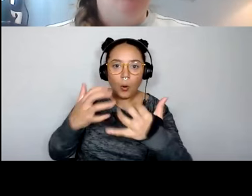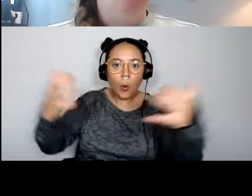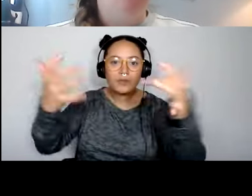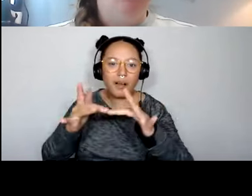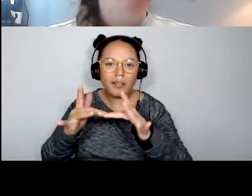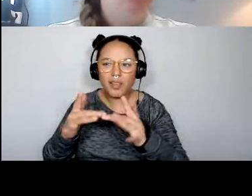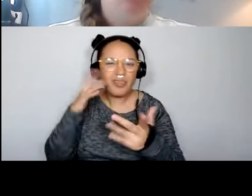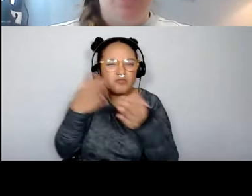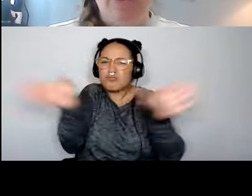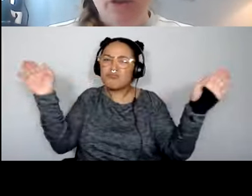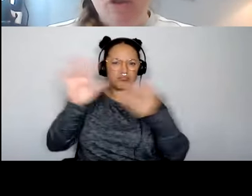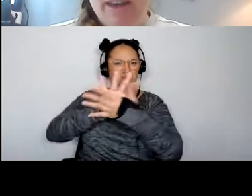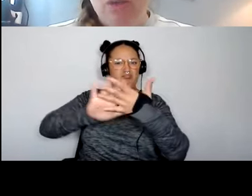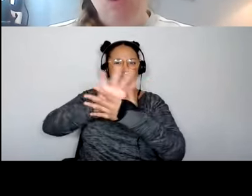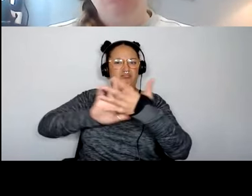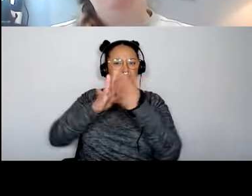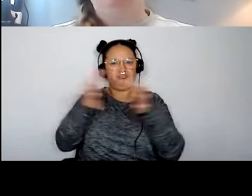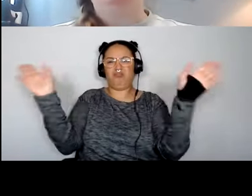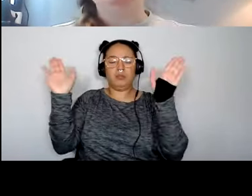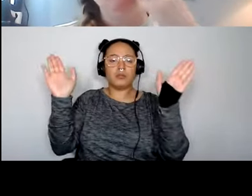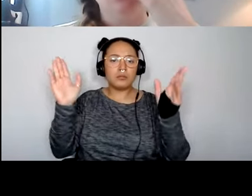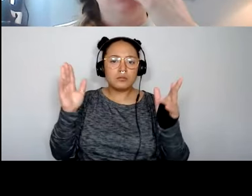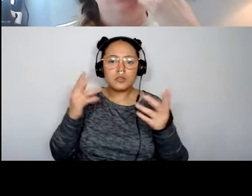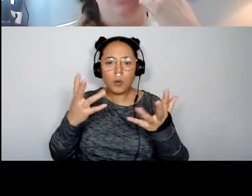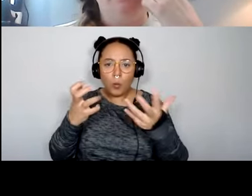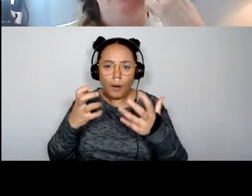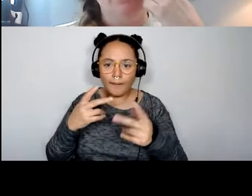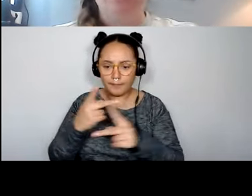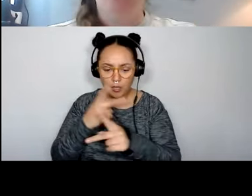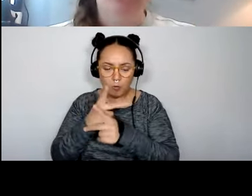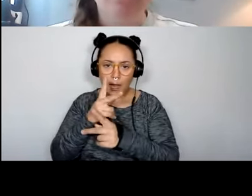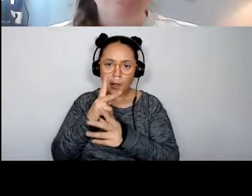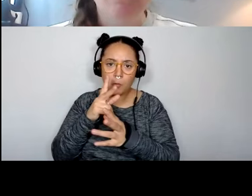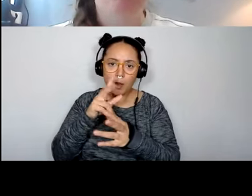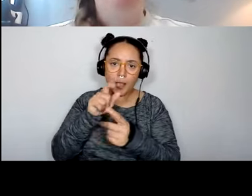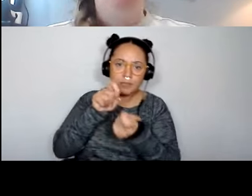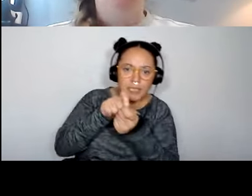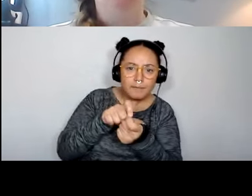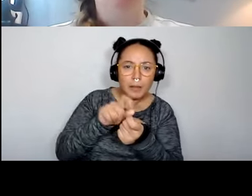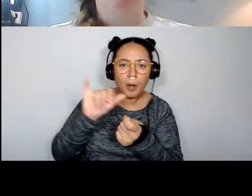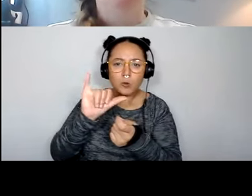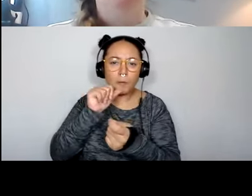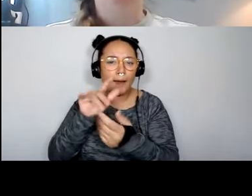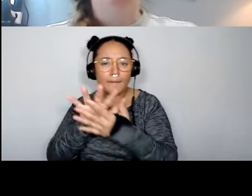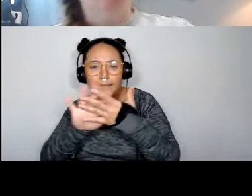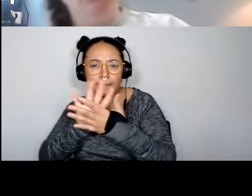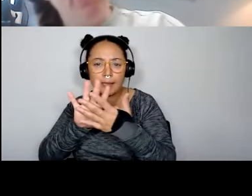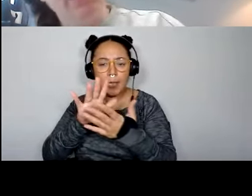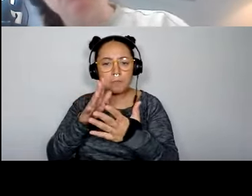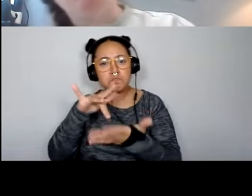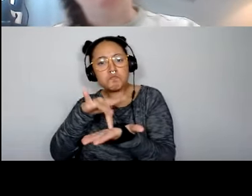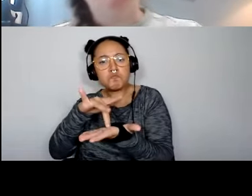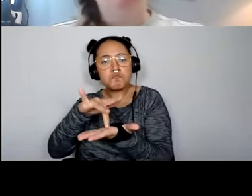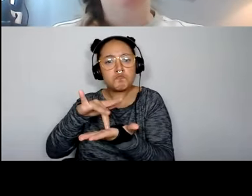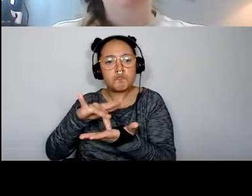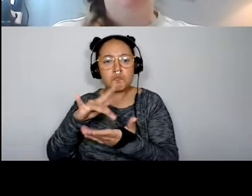where you have either you're trying to work within a niche stakeholder group, or you're